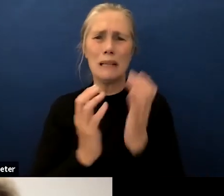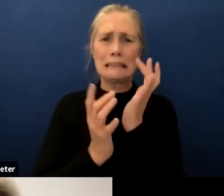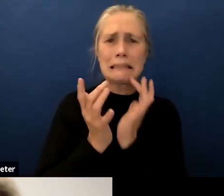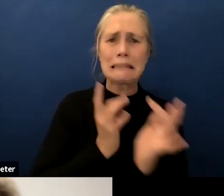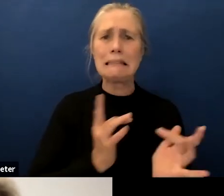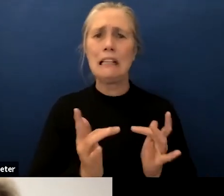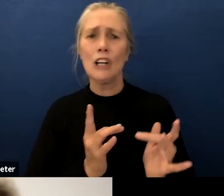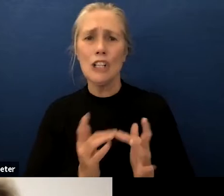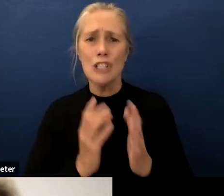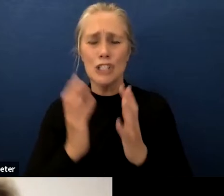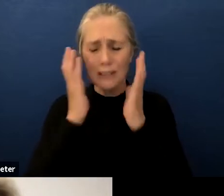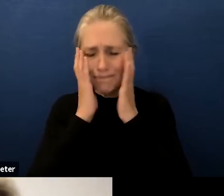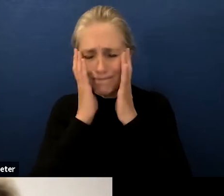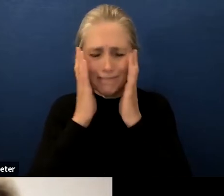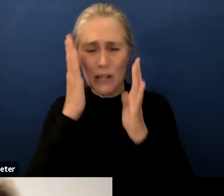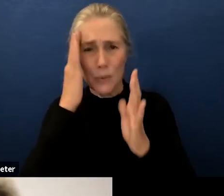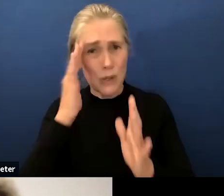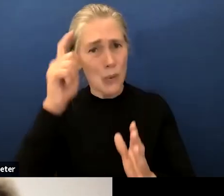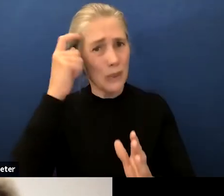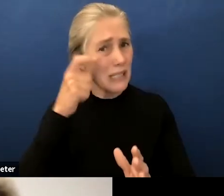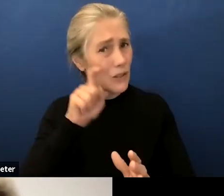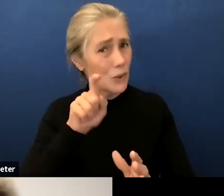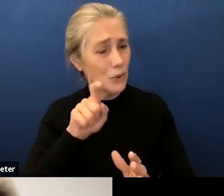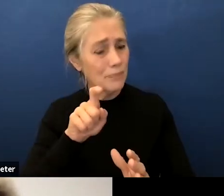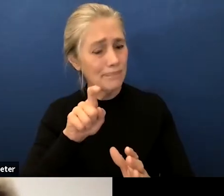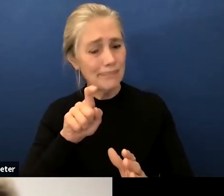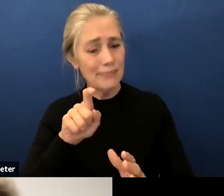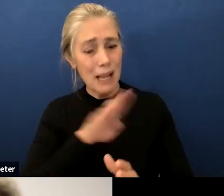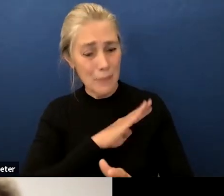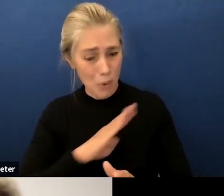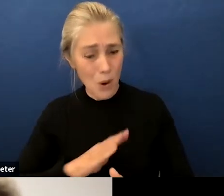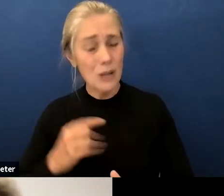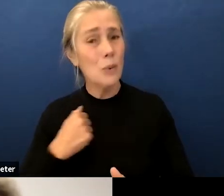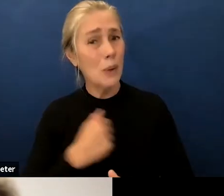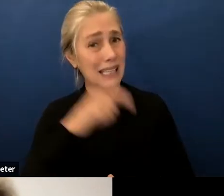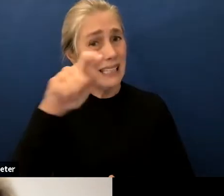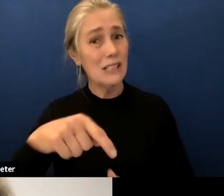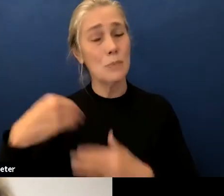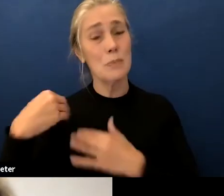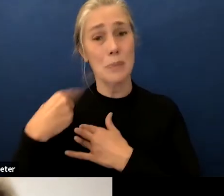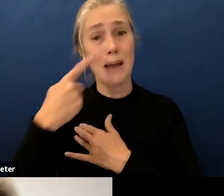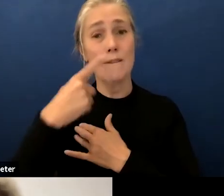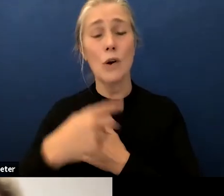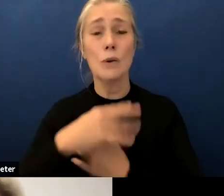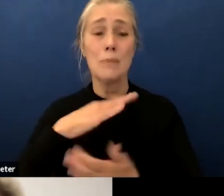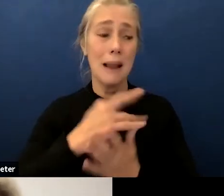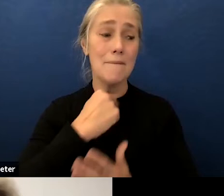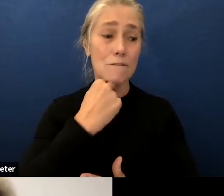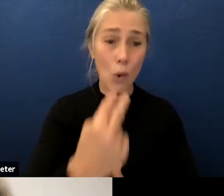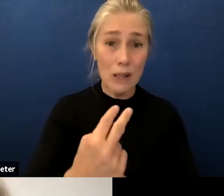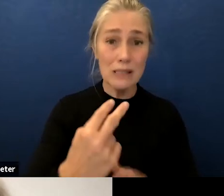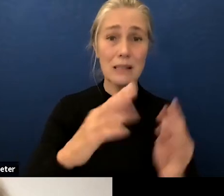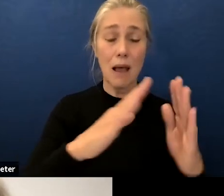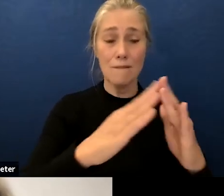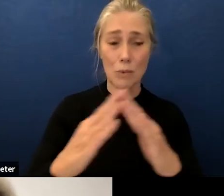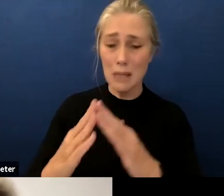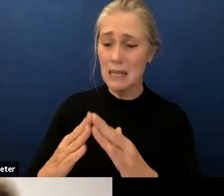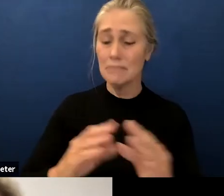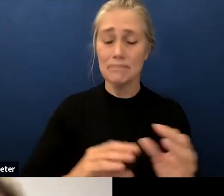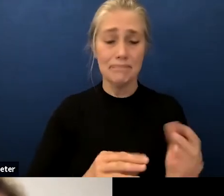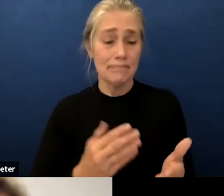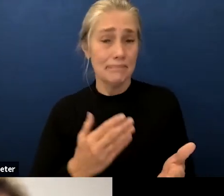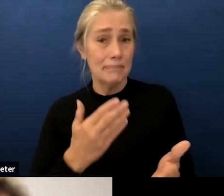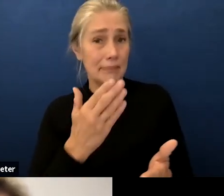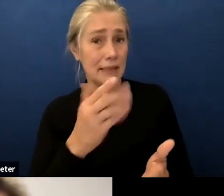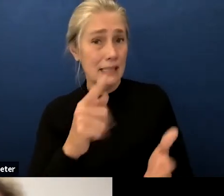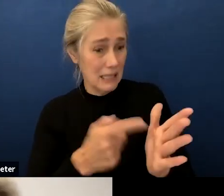we do as members of the board serve as voices of the community and from teachers and students and parents